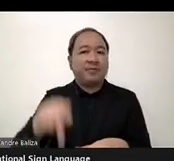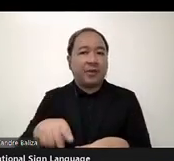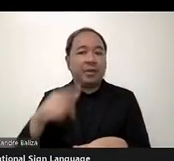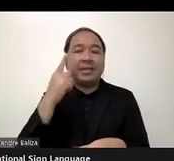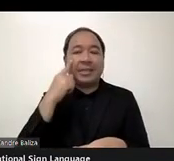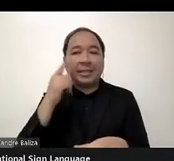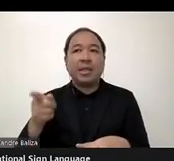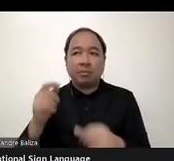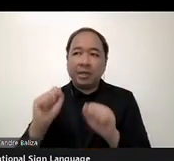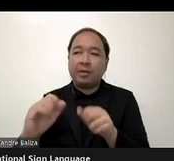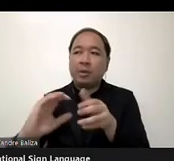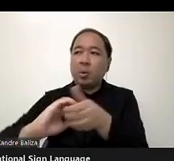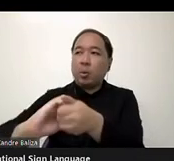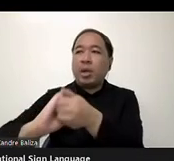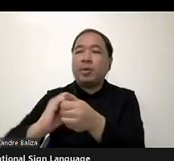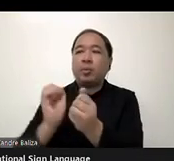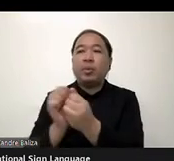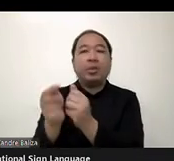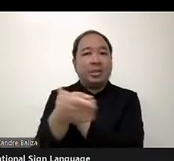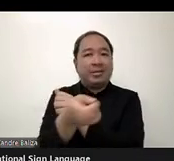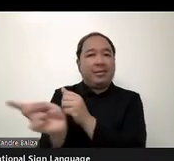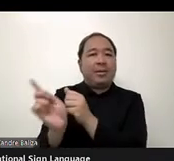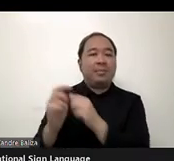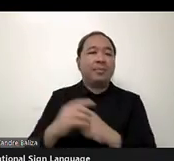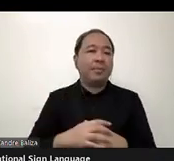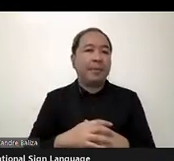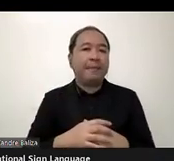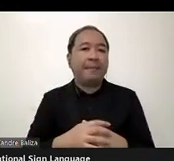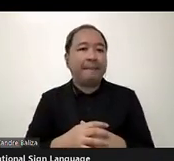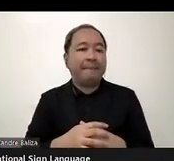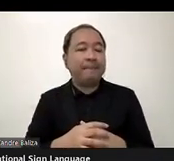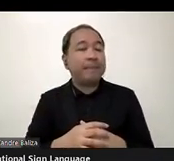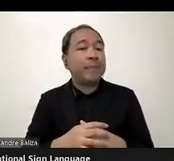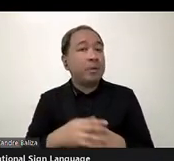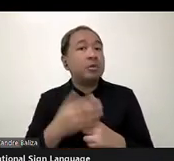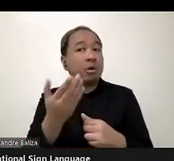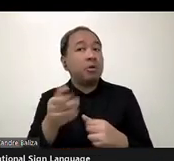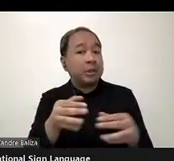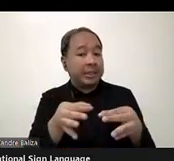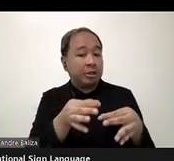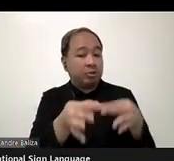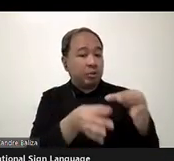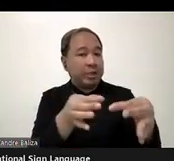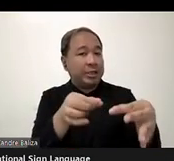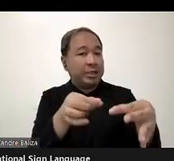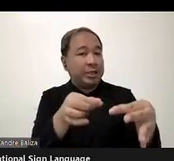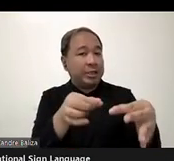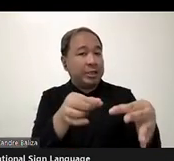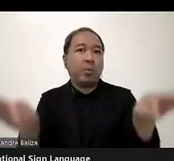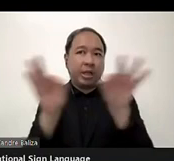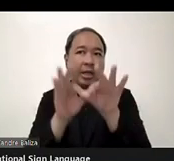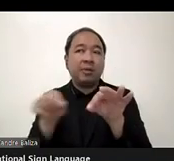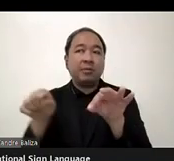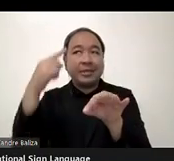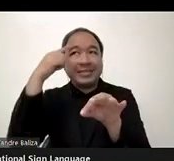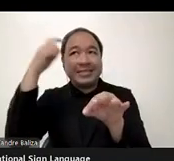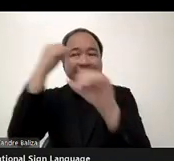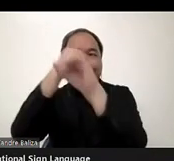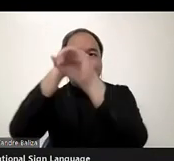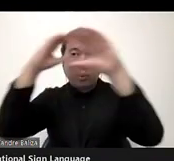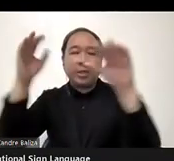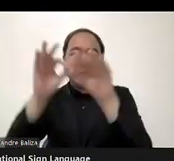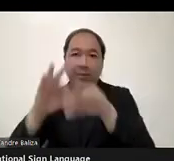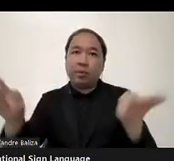Uh, uh, whilst having strategy is important, having this ambition is important that we want to work with